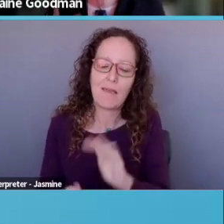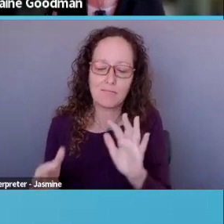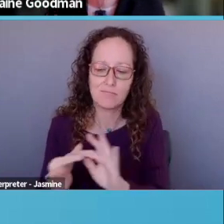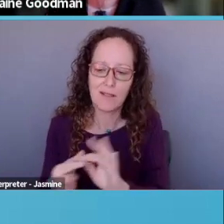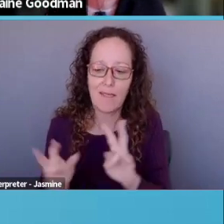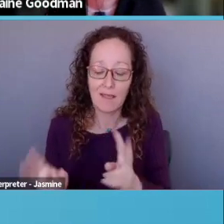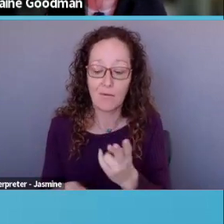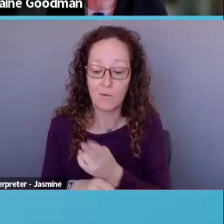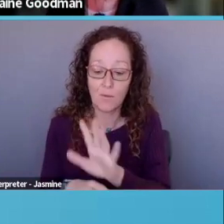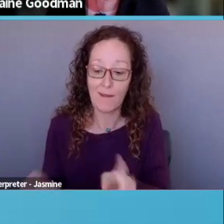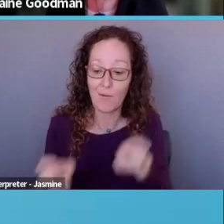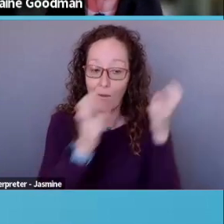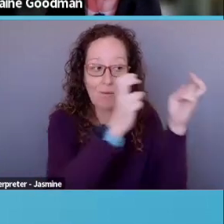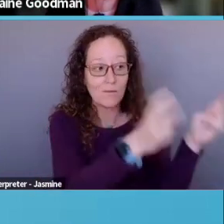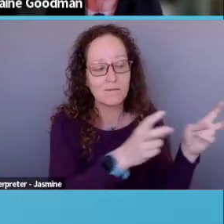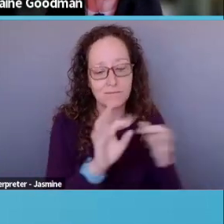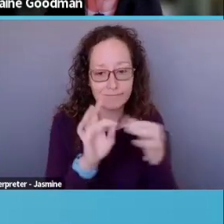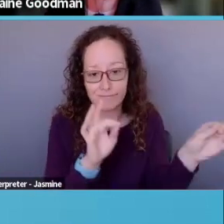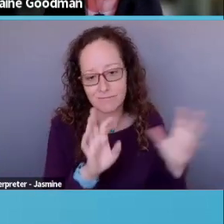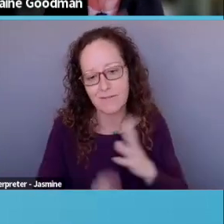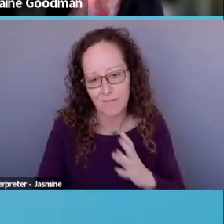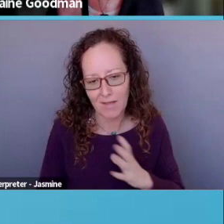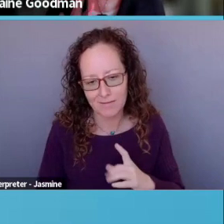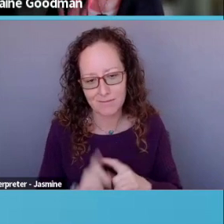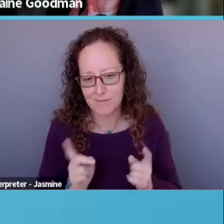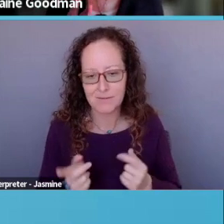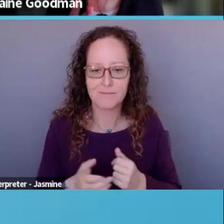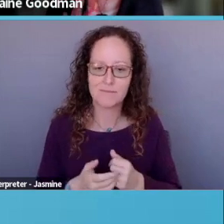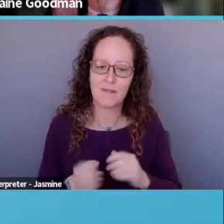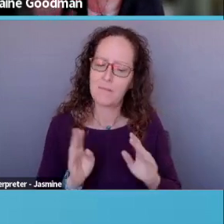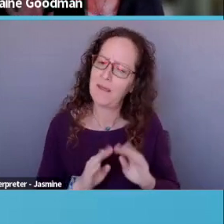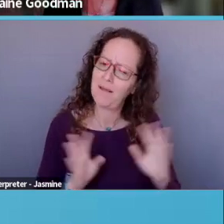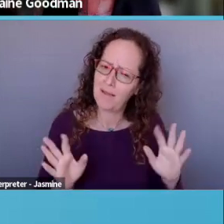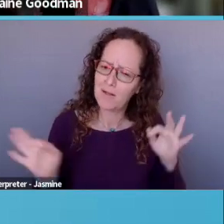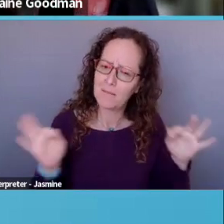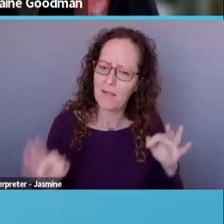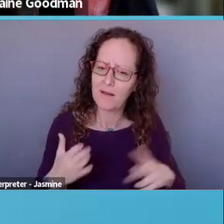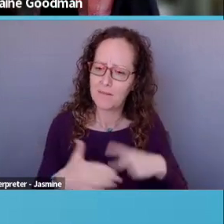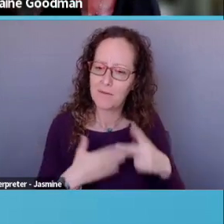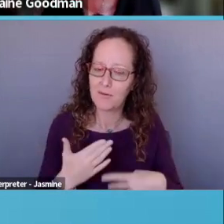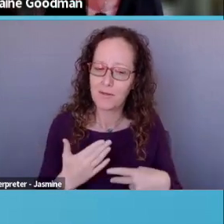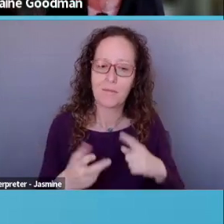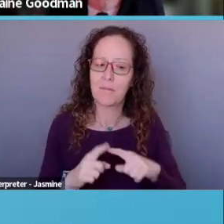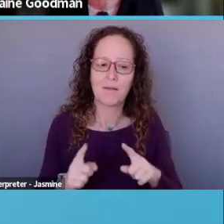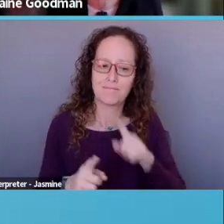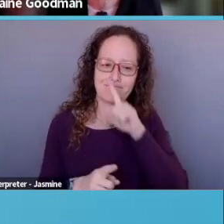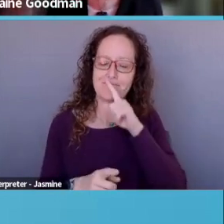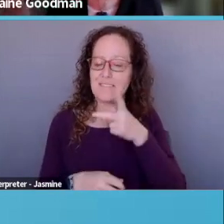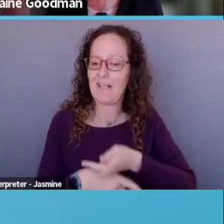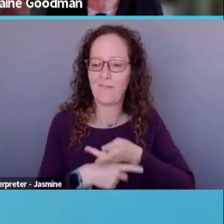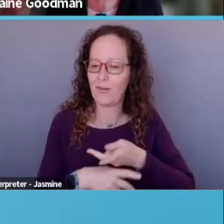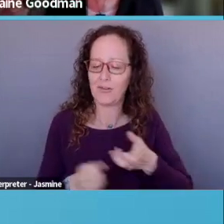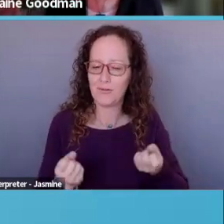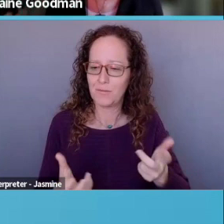be clear about what your program is, but, but be careful about using too many adjectives. Uh, it's all